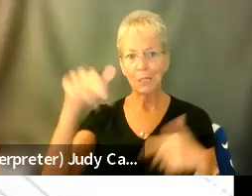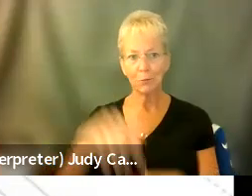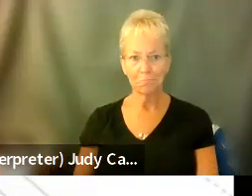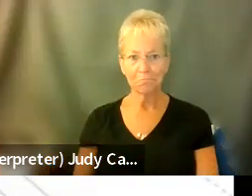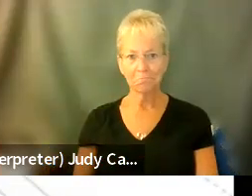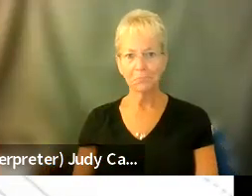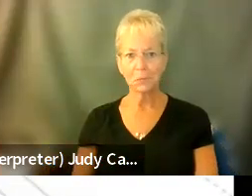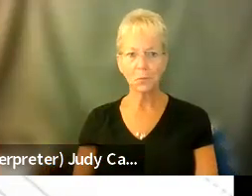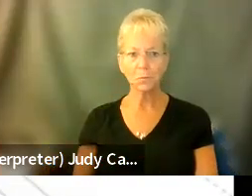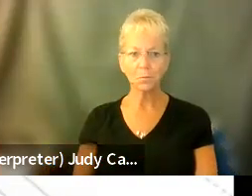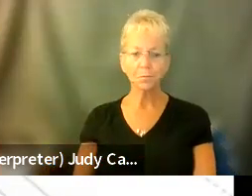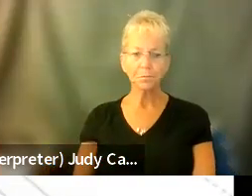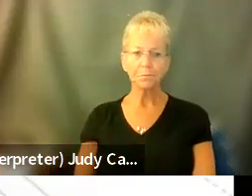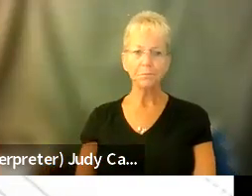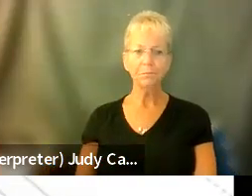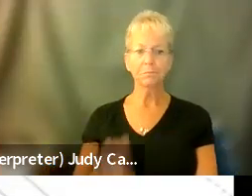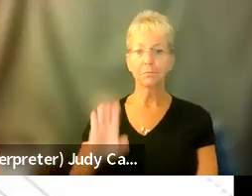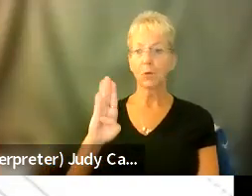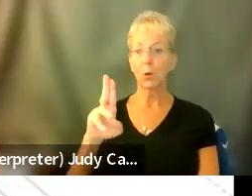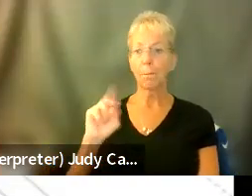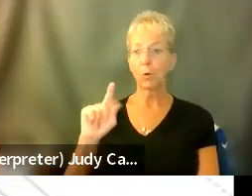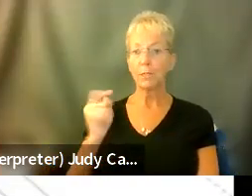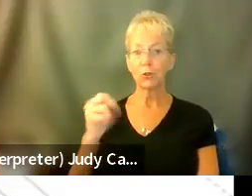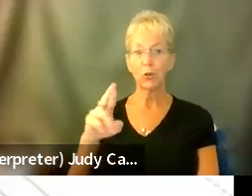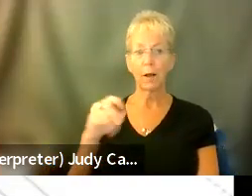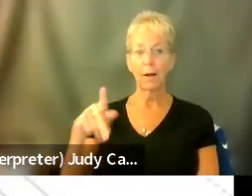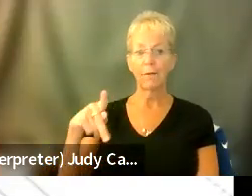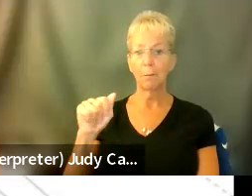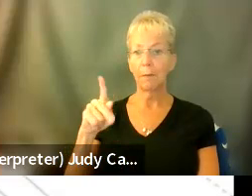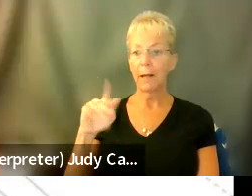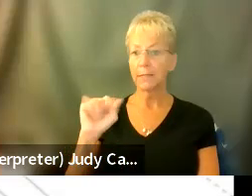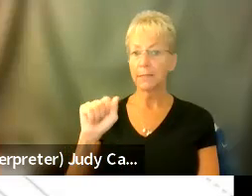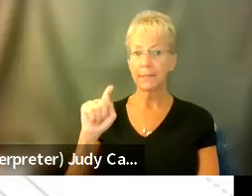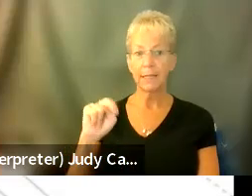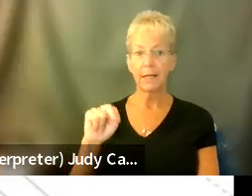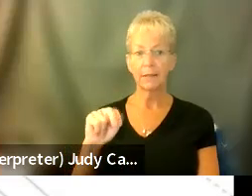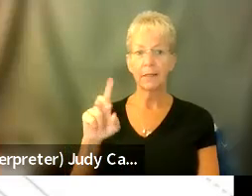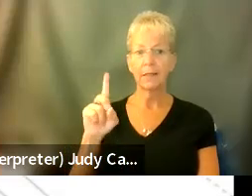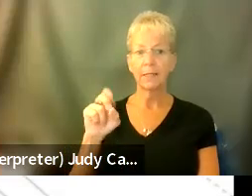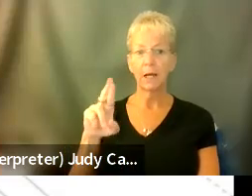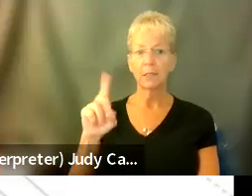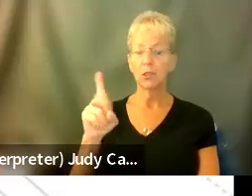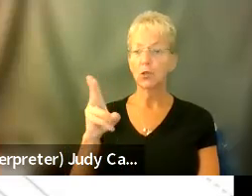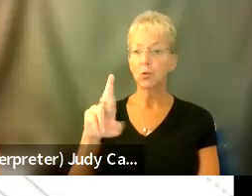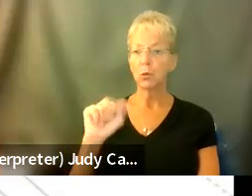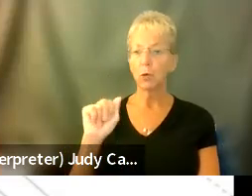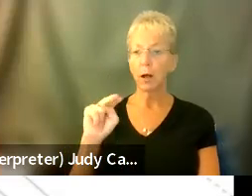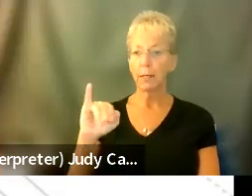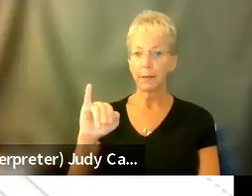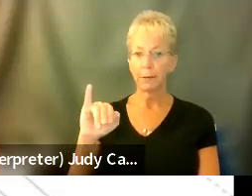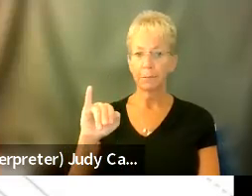The Butcher of Pakistan or Dr. Durrani. This